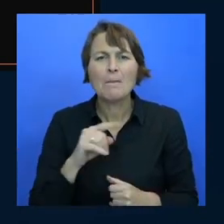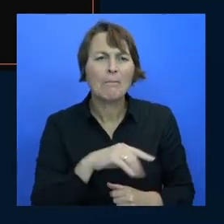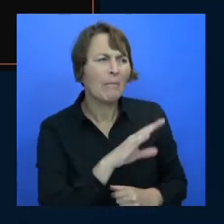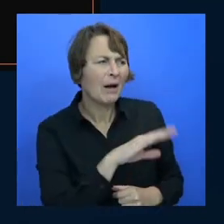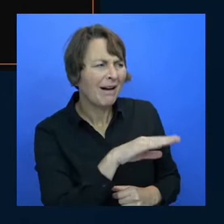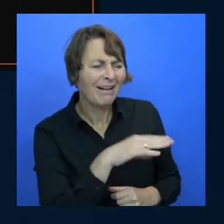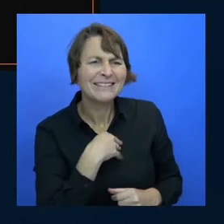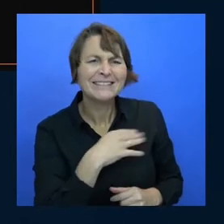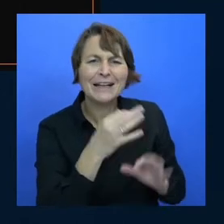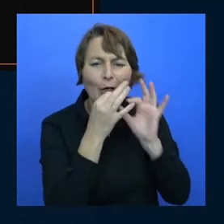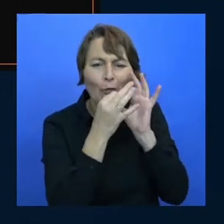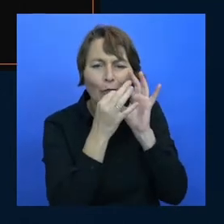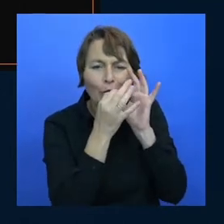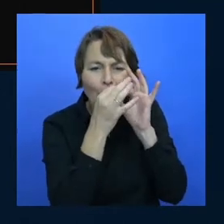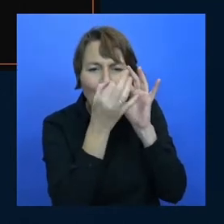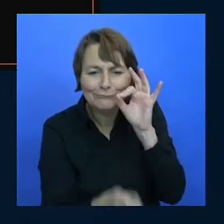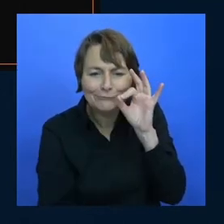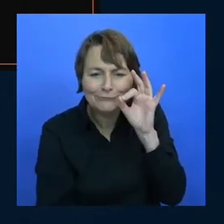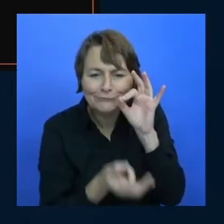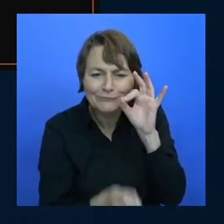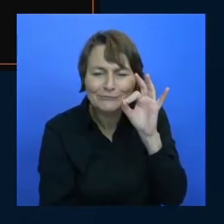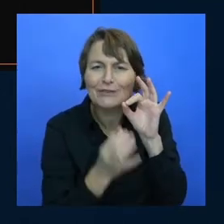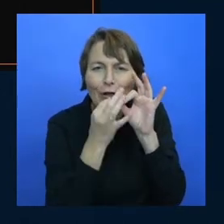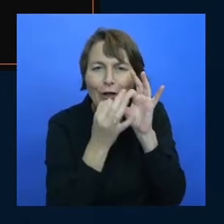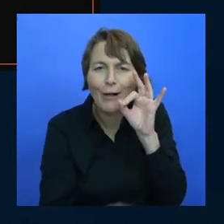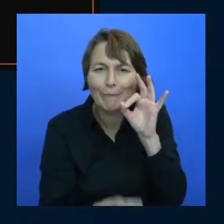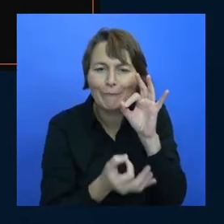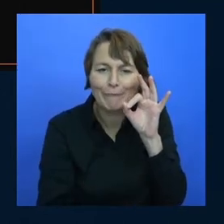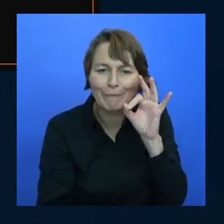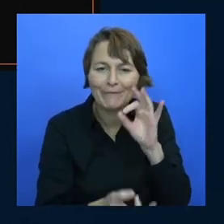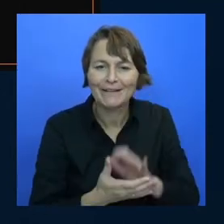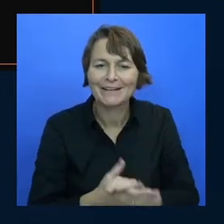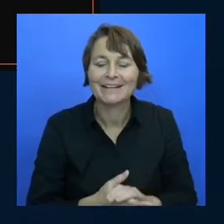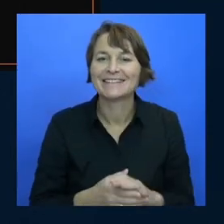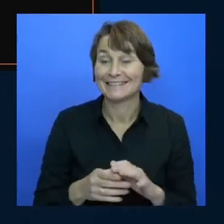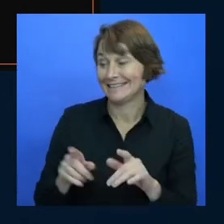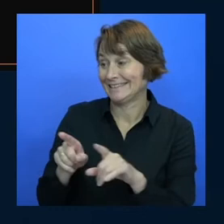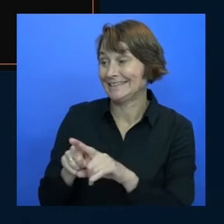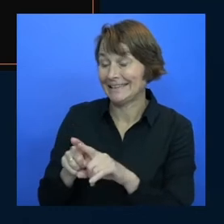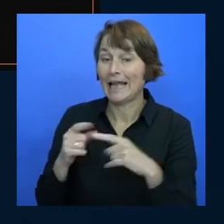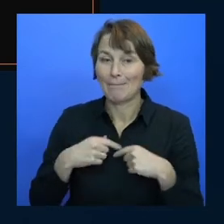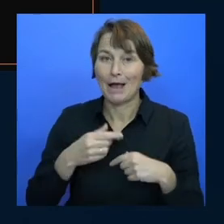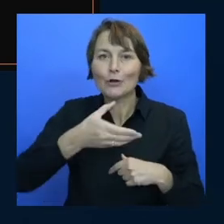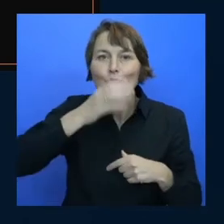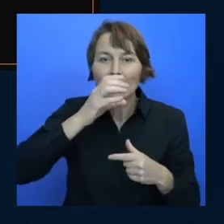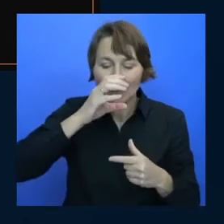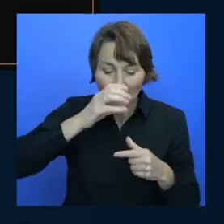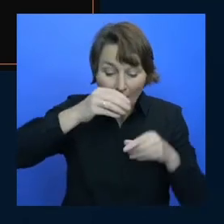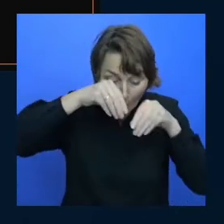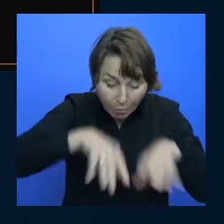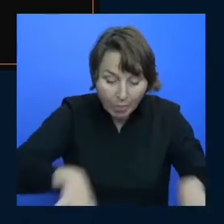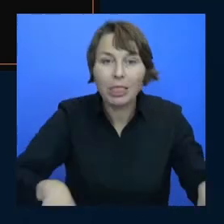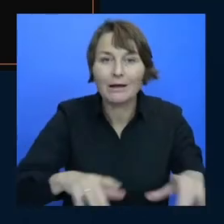honestly like my just like my drink is you know going to fall directly onto my keyboard if I'm not careful